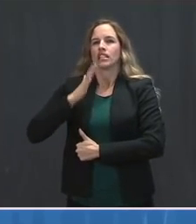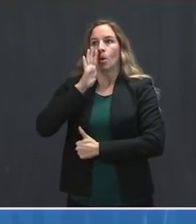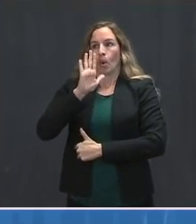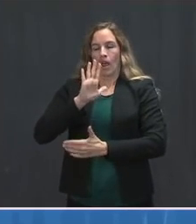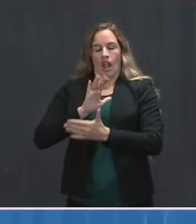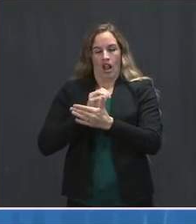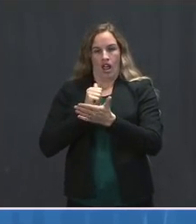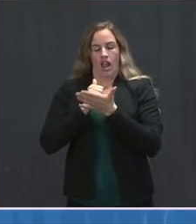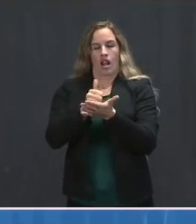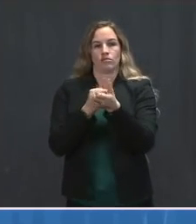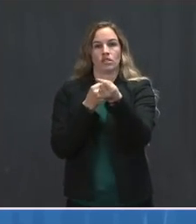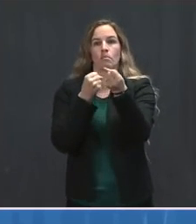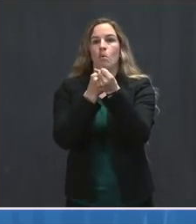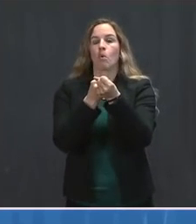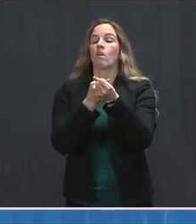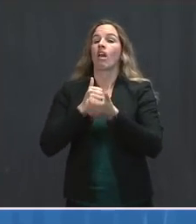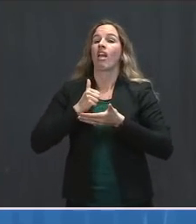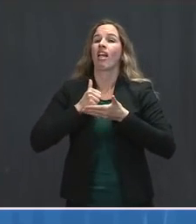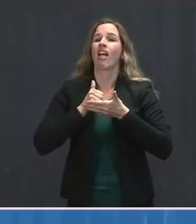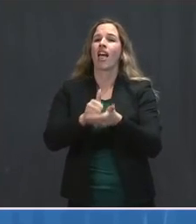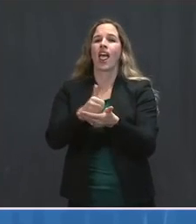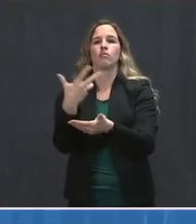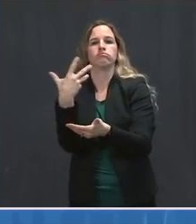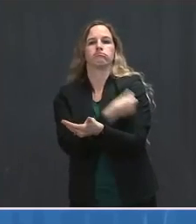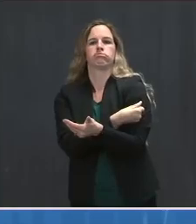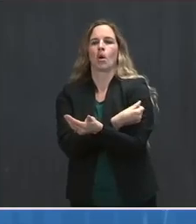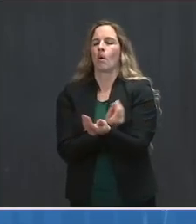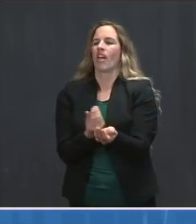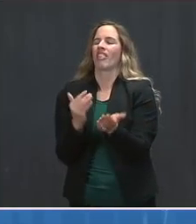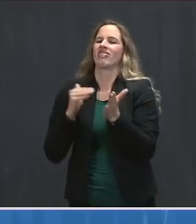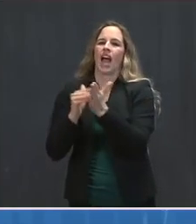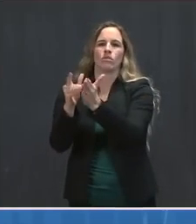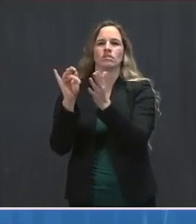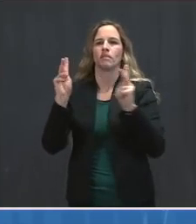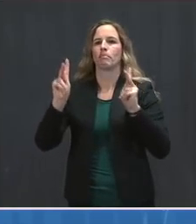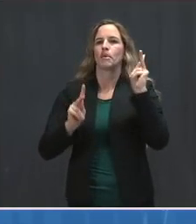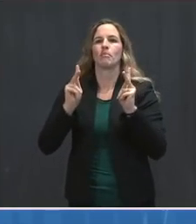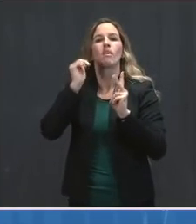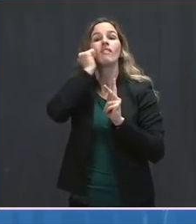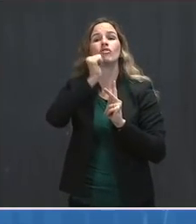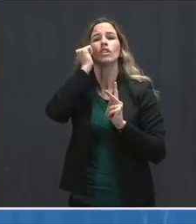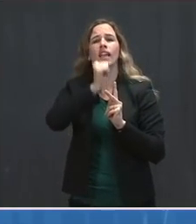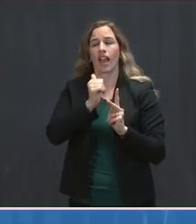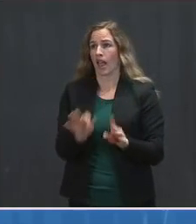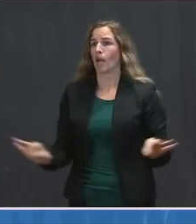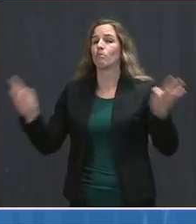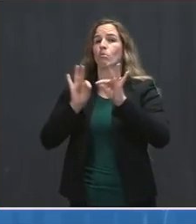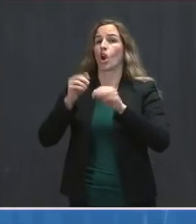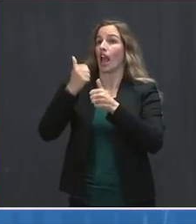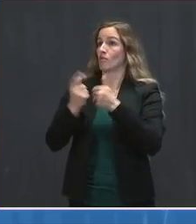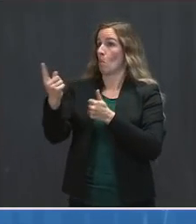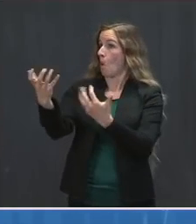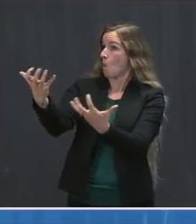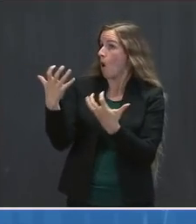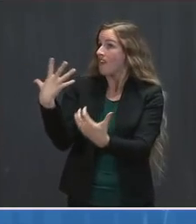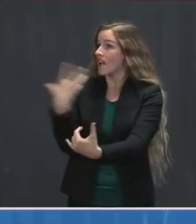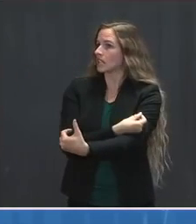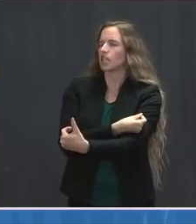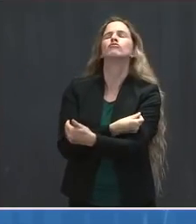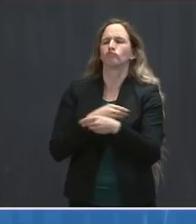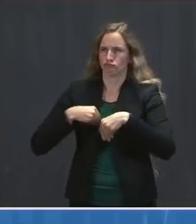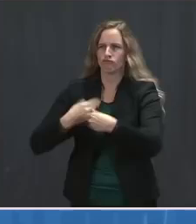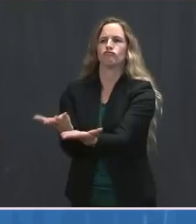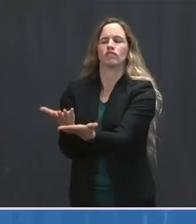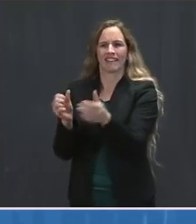of people per day and ensure that every American who wants a vaccine will receive one. I know DOD will be providing a